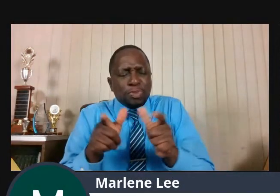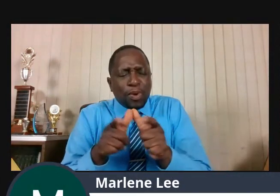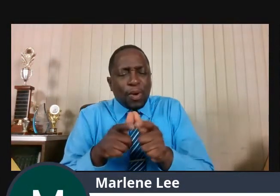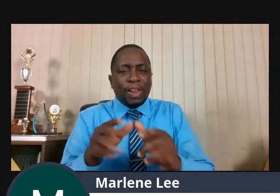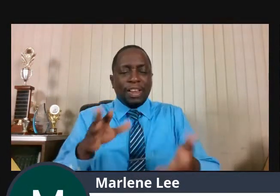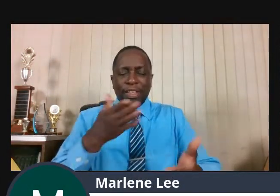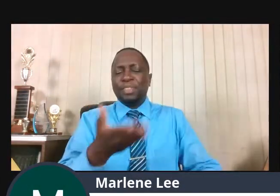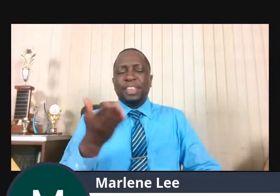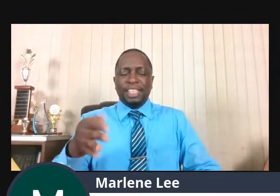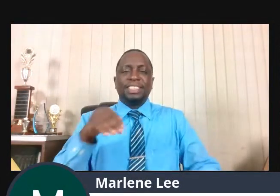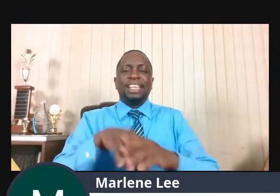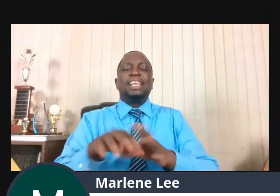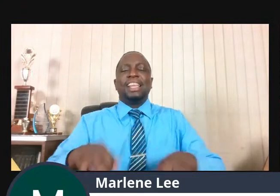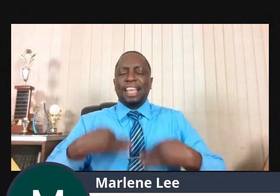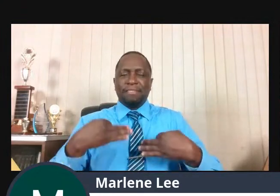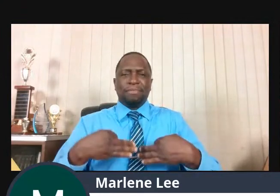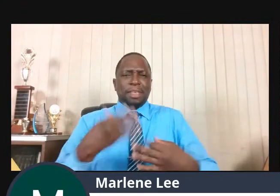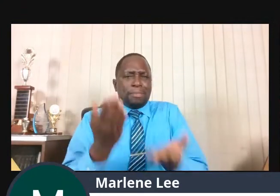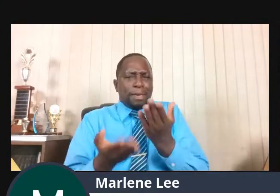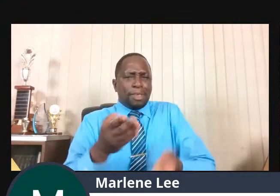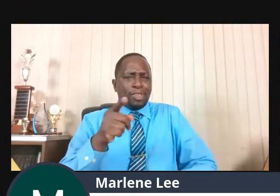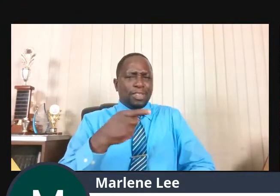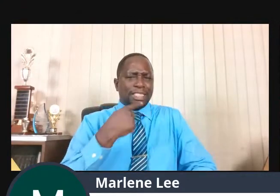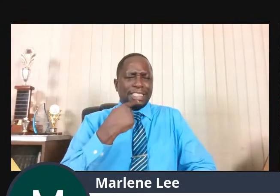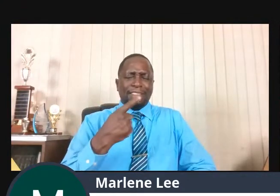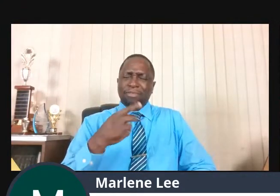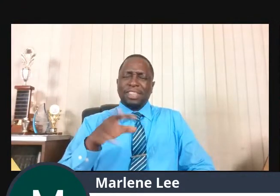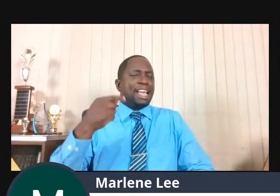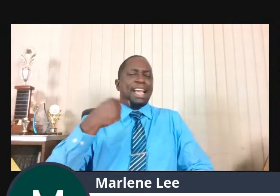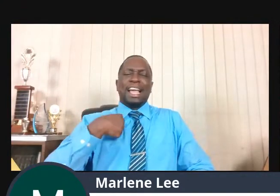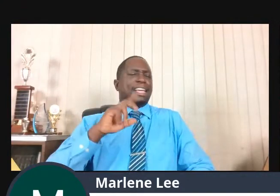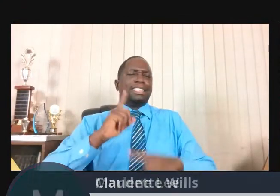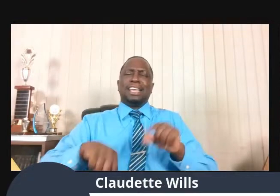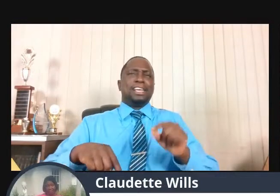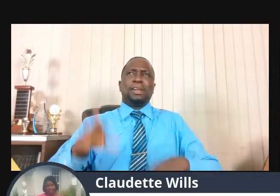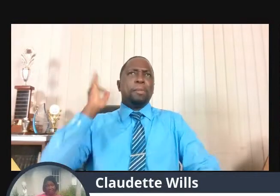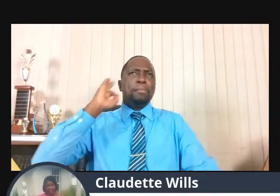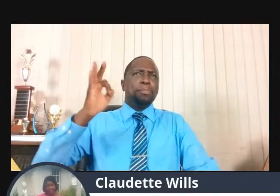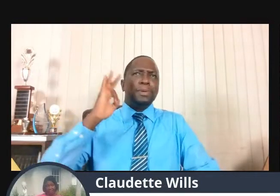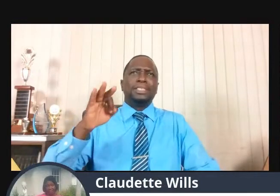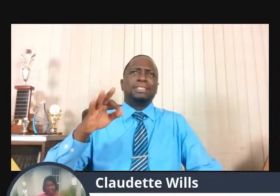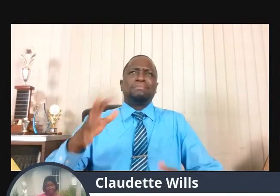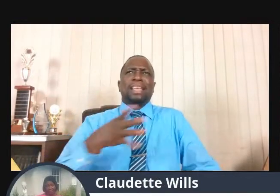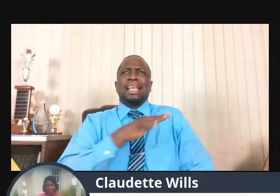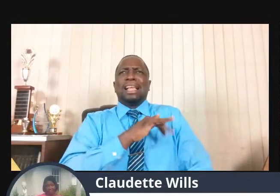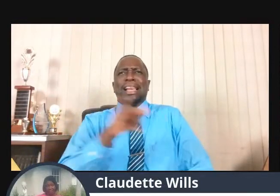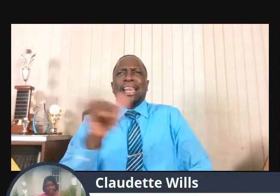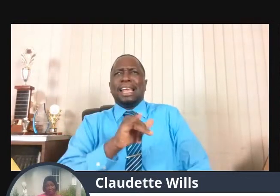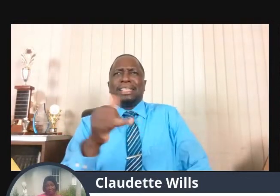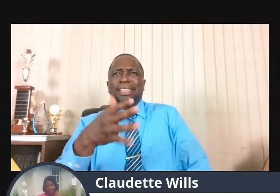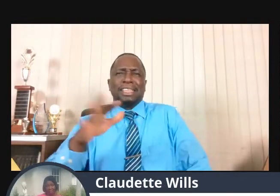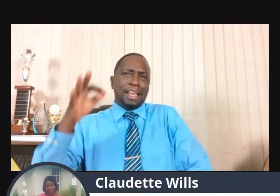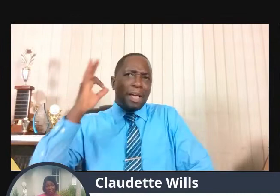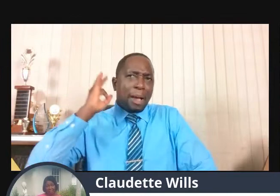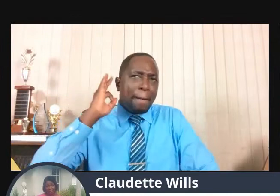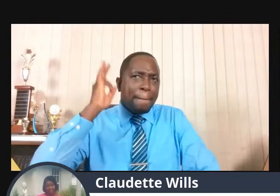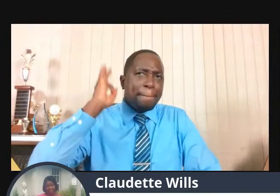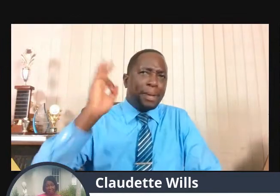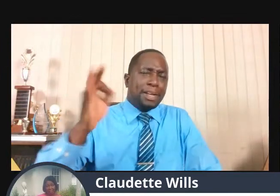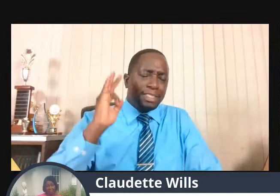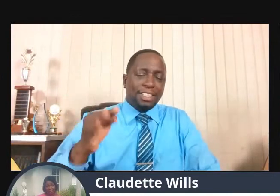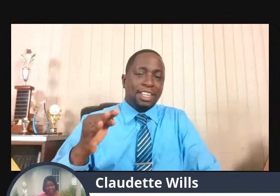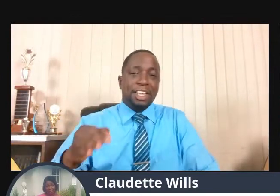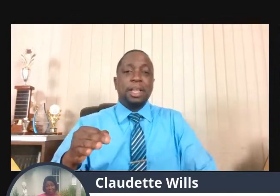cannot preach like the pastor. I cannot do certain things because I may have some disabilities, but